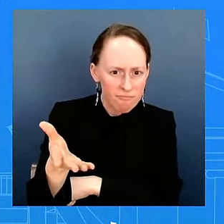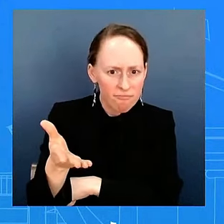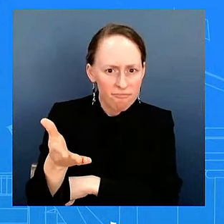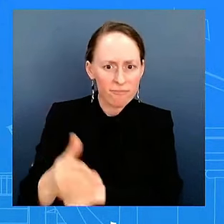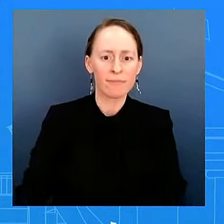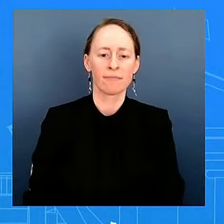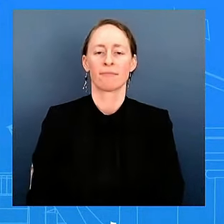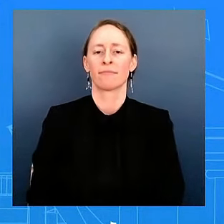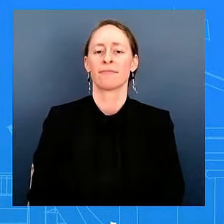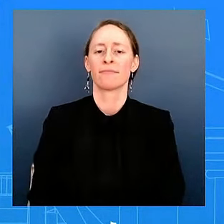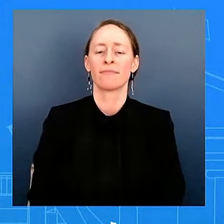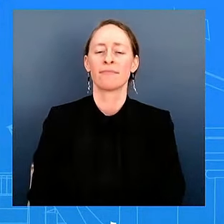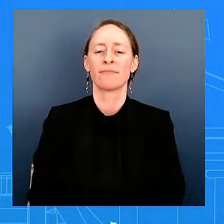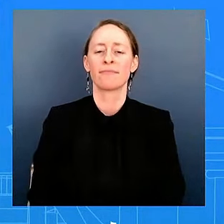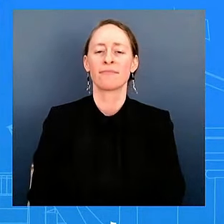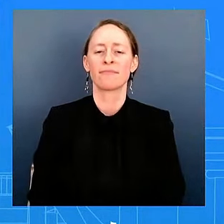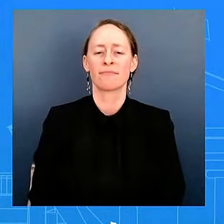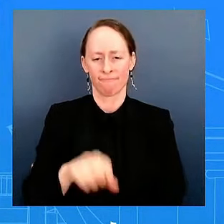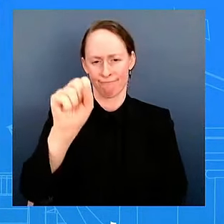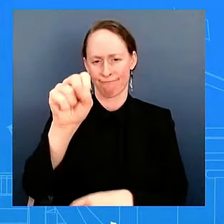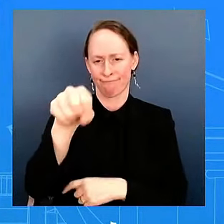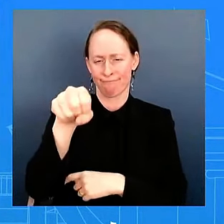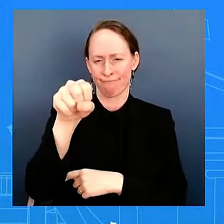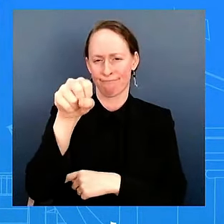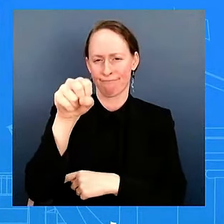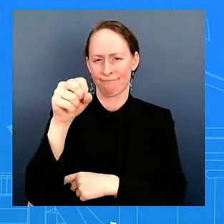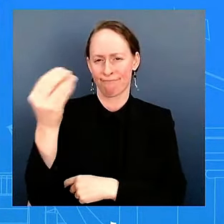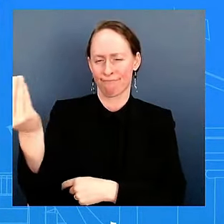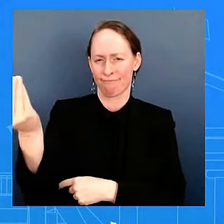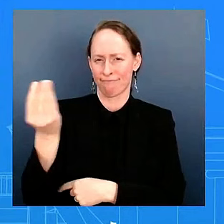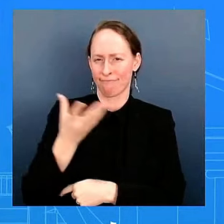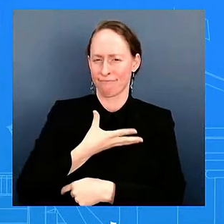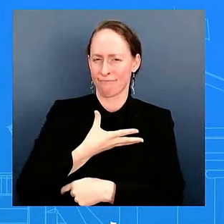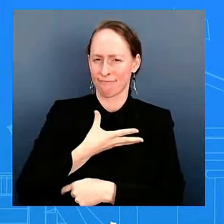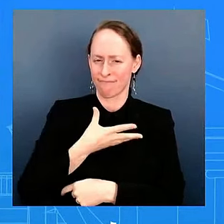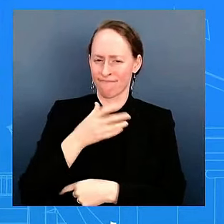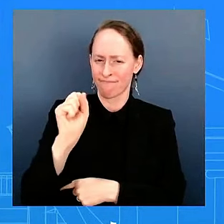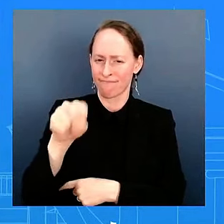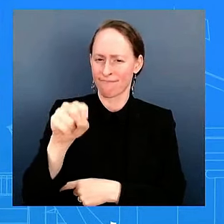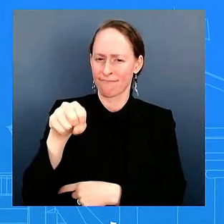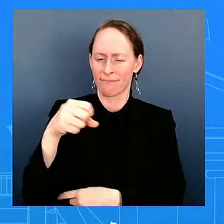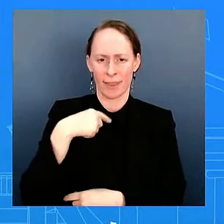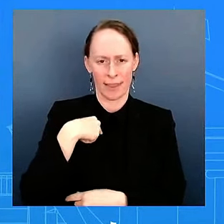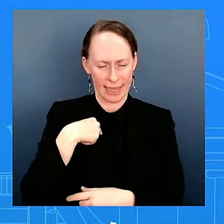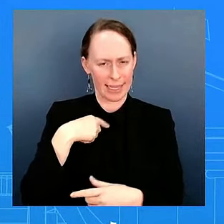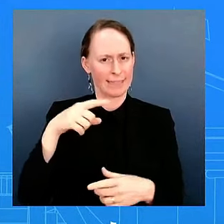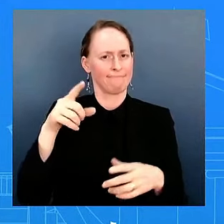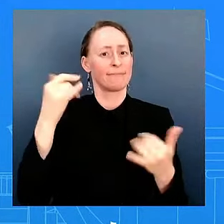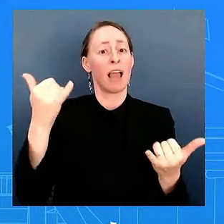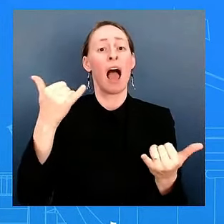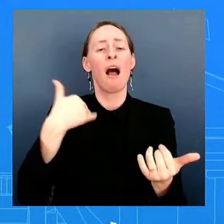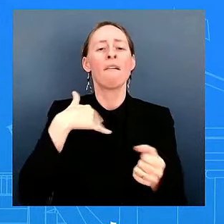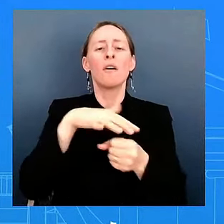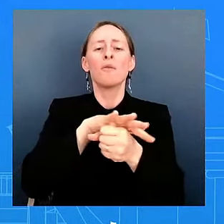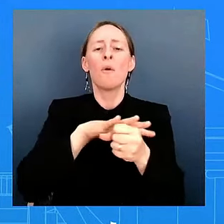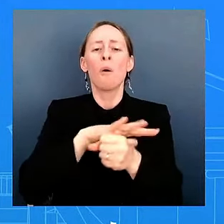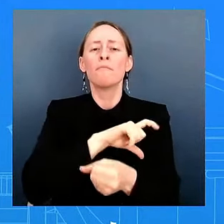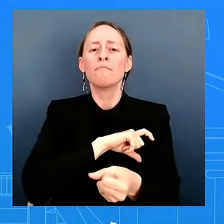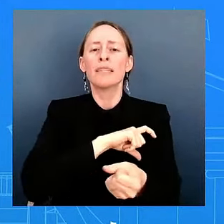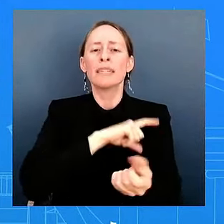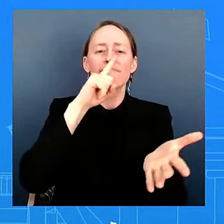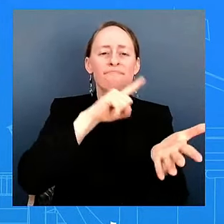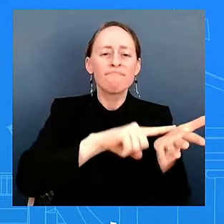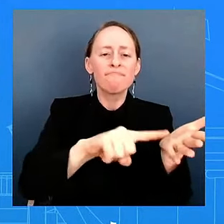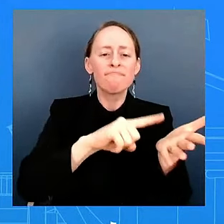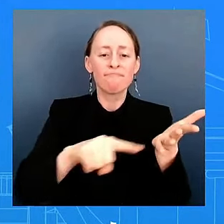know that local law enforcement is taking the lead here. I just don't have anything to share beyond that. And finally, you